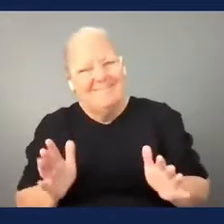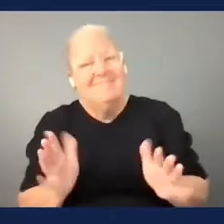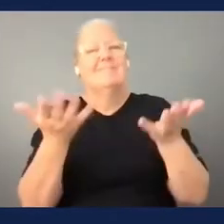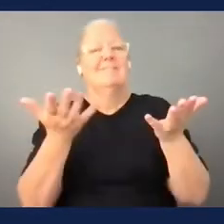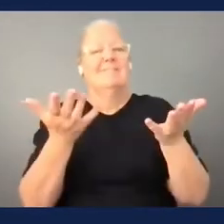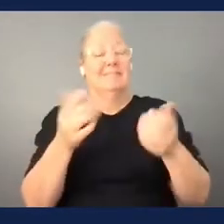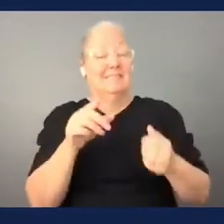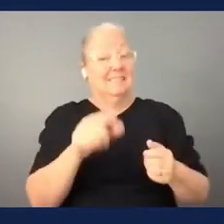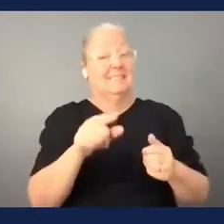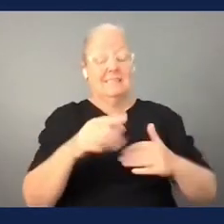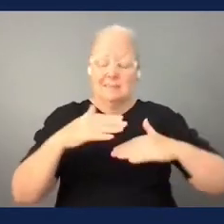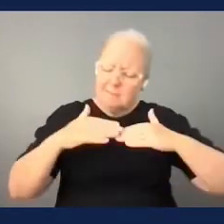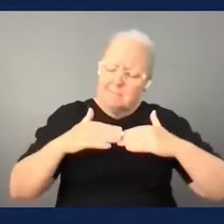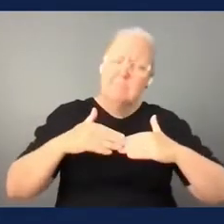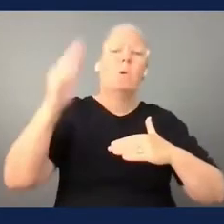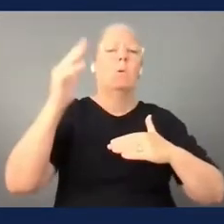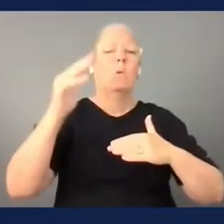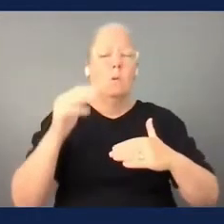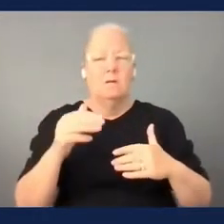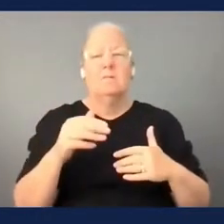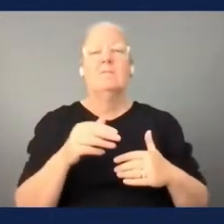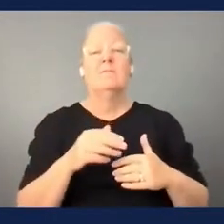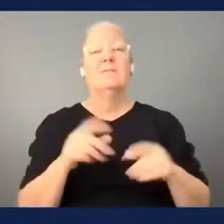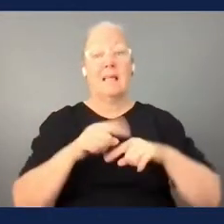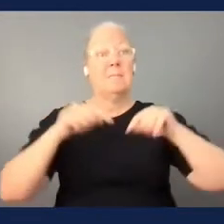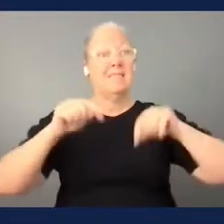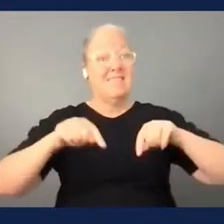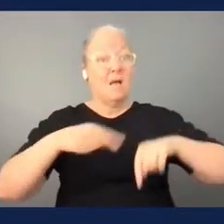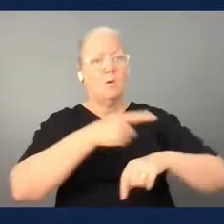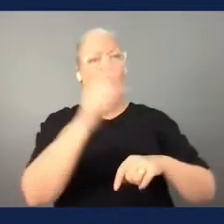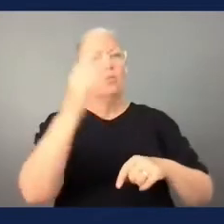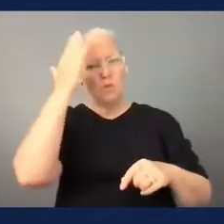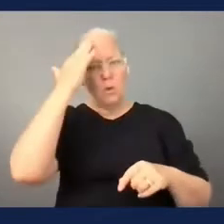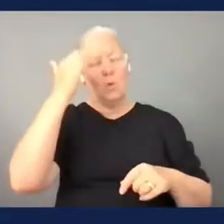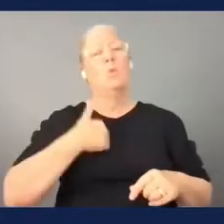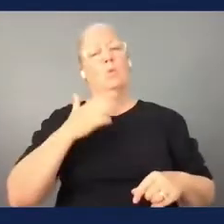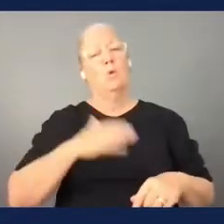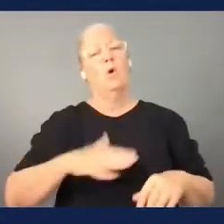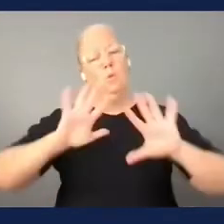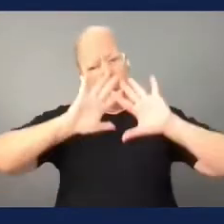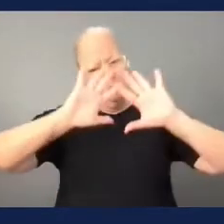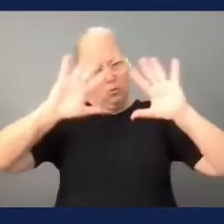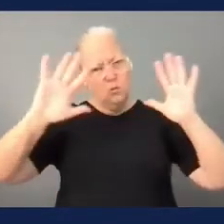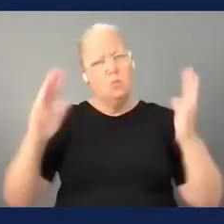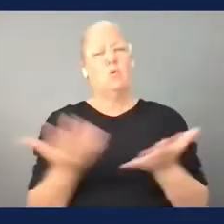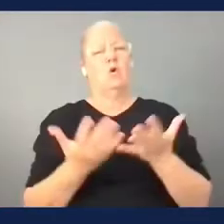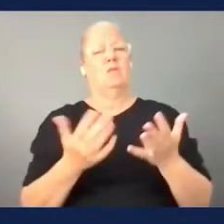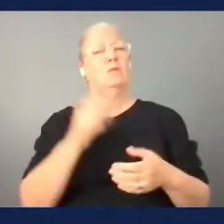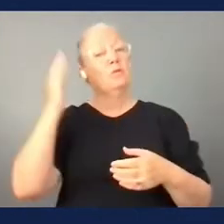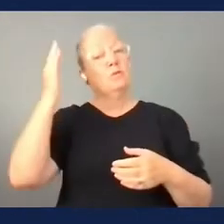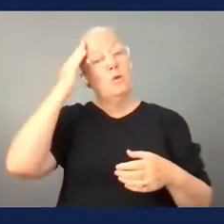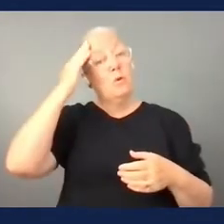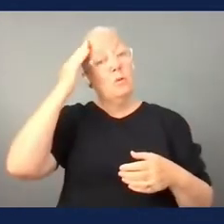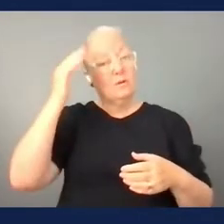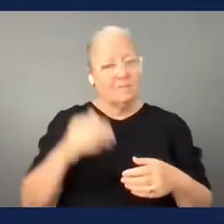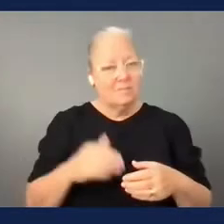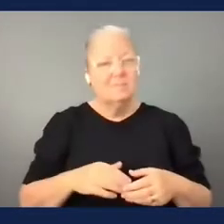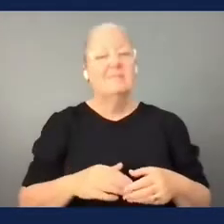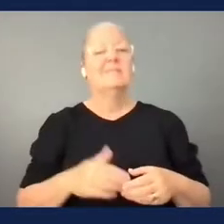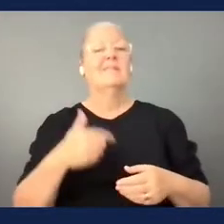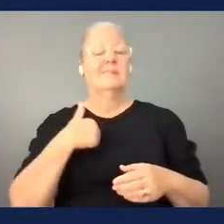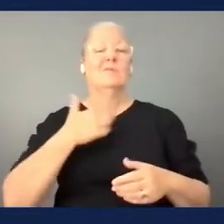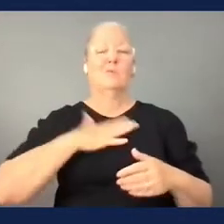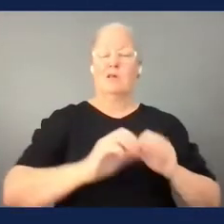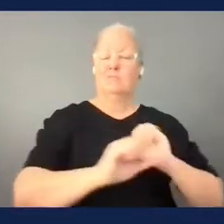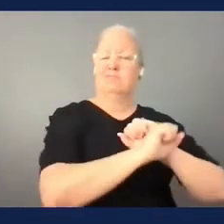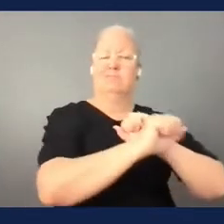the awareness we've got already we want the whole world to engage in reader 15 and and with the partners we've got and we'll bring more on board we're